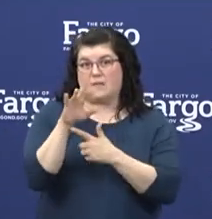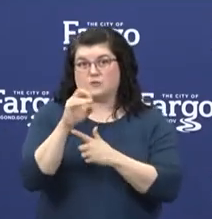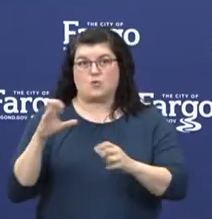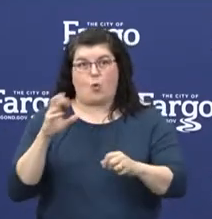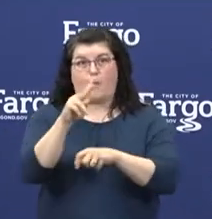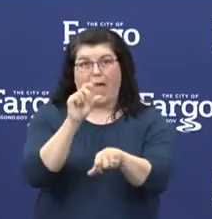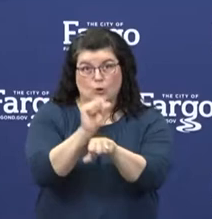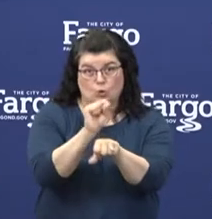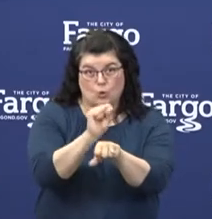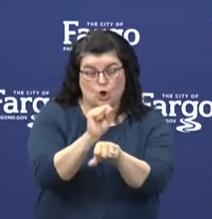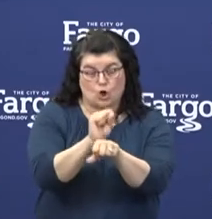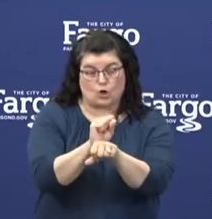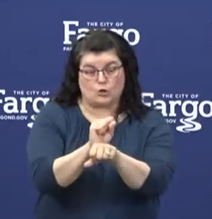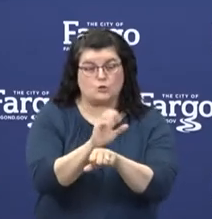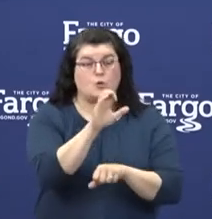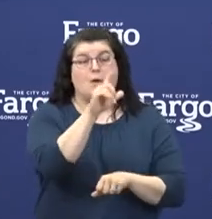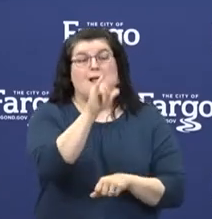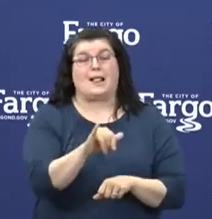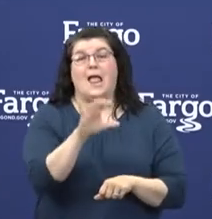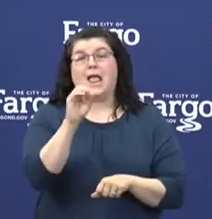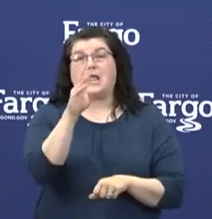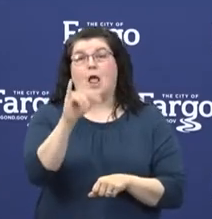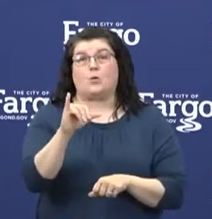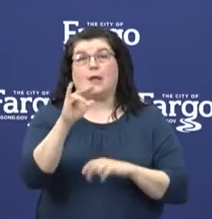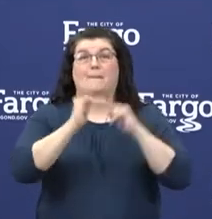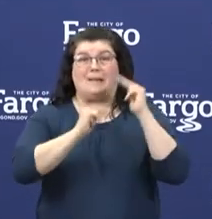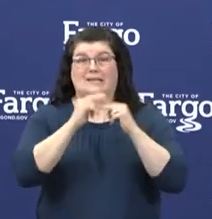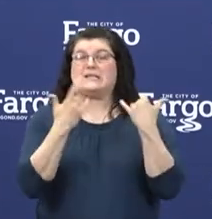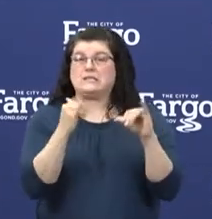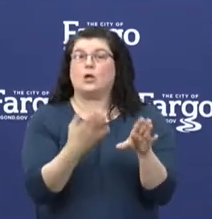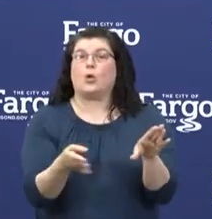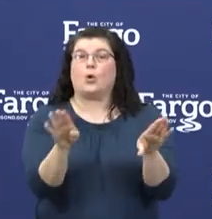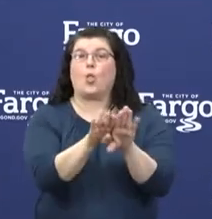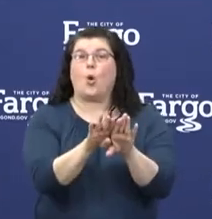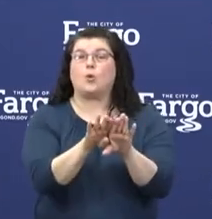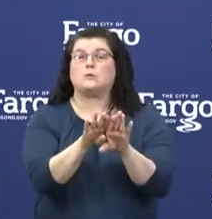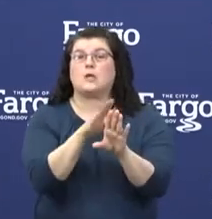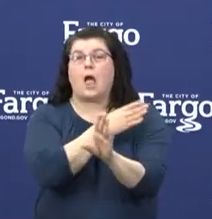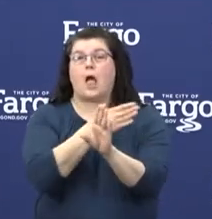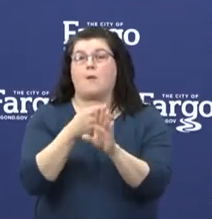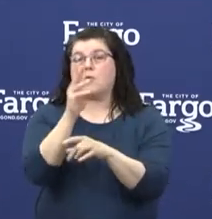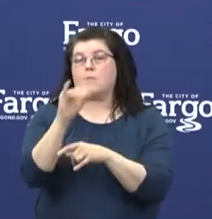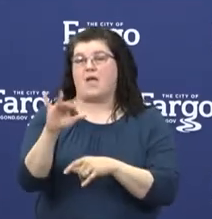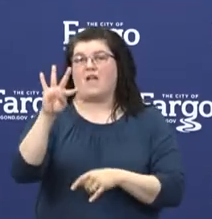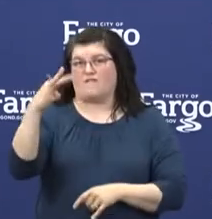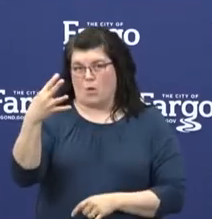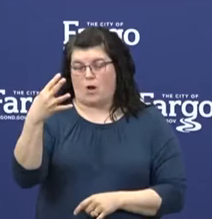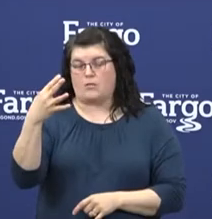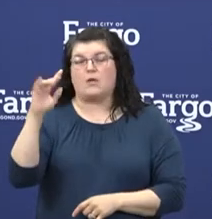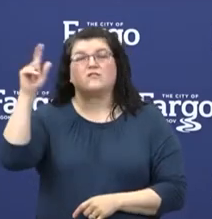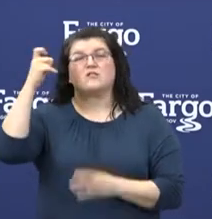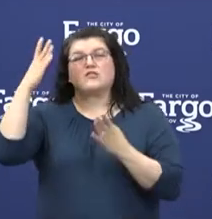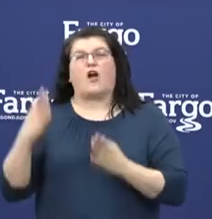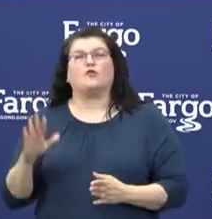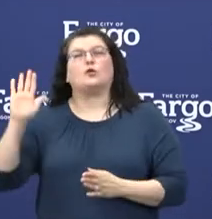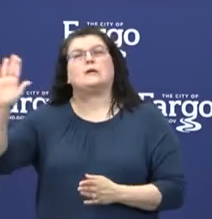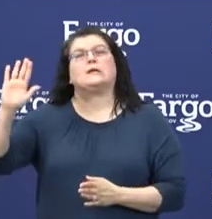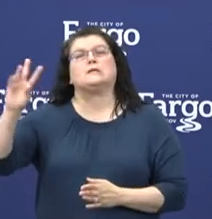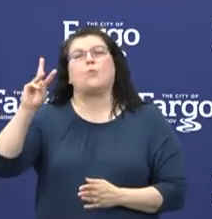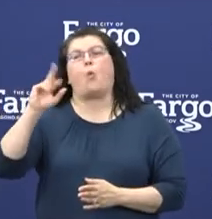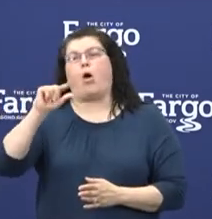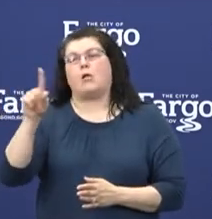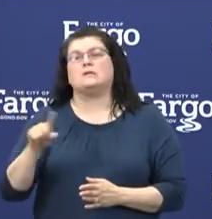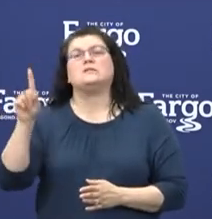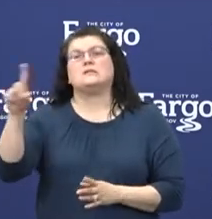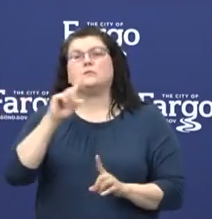The Clay County government buildings will remain closed to the public until at least May 4th, which is the end of Governor Walz's stay-at-home order. The